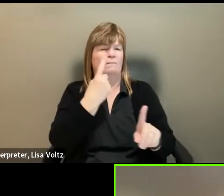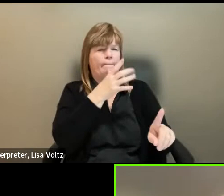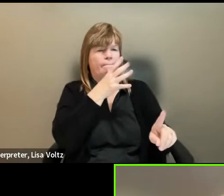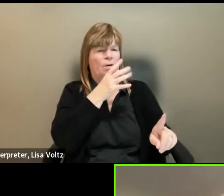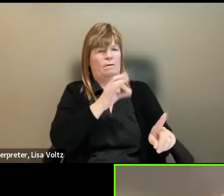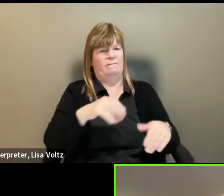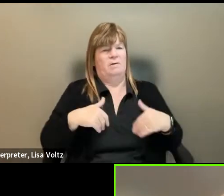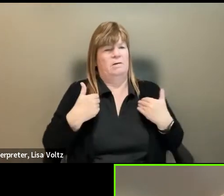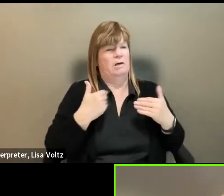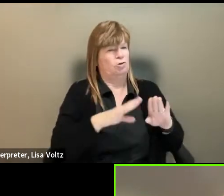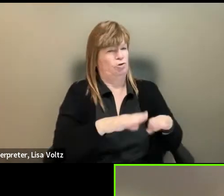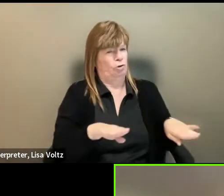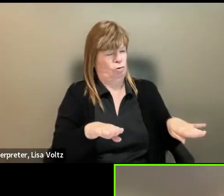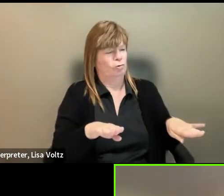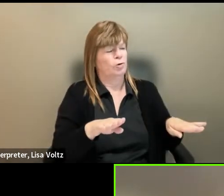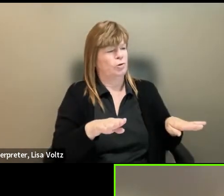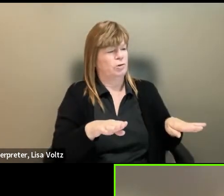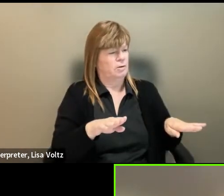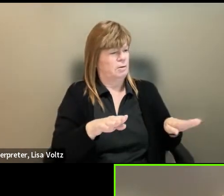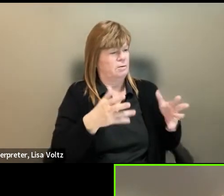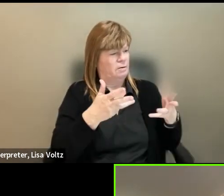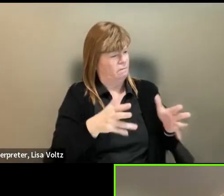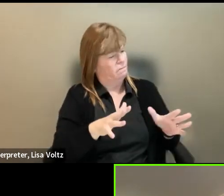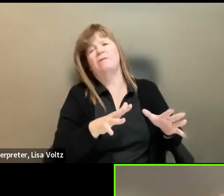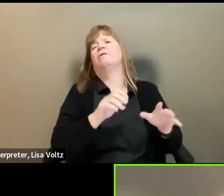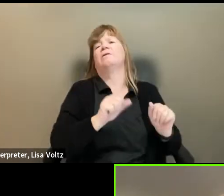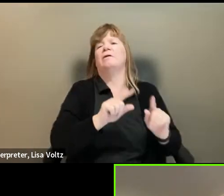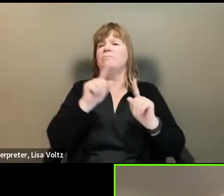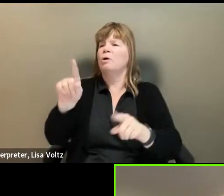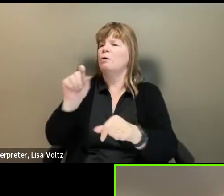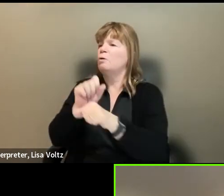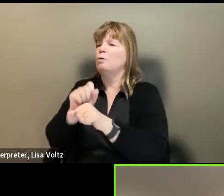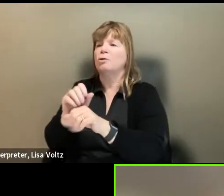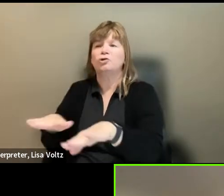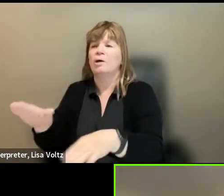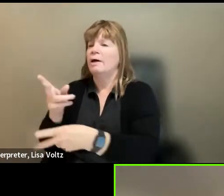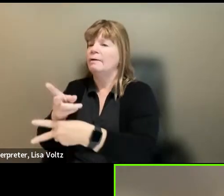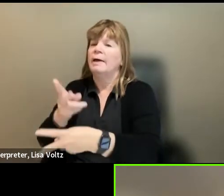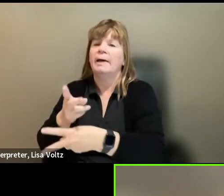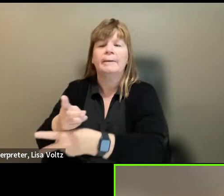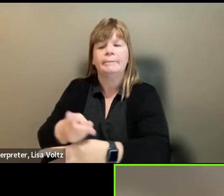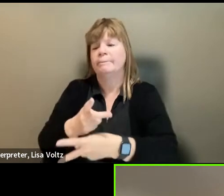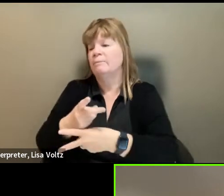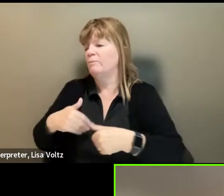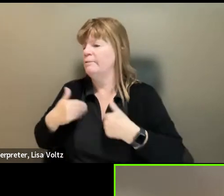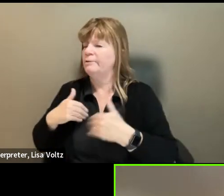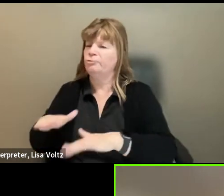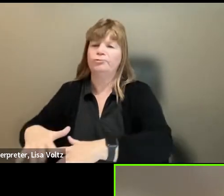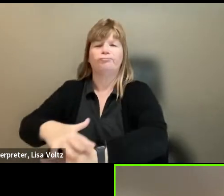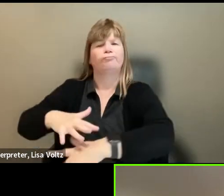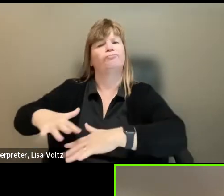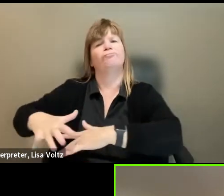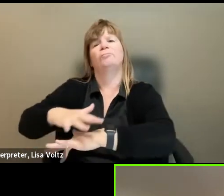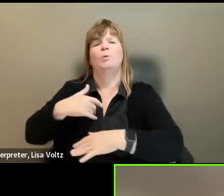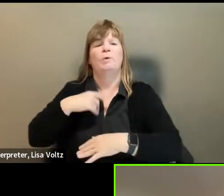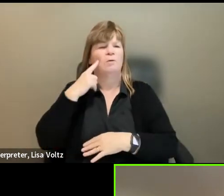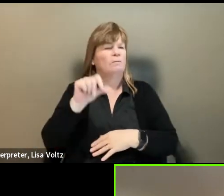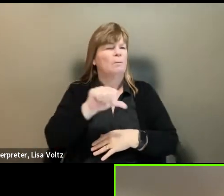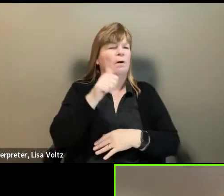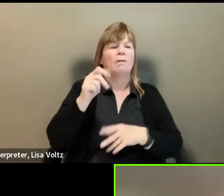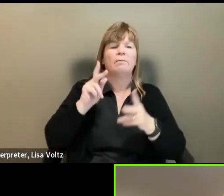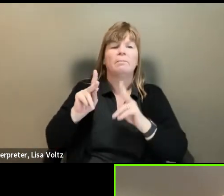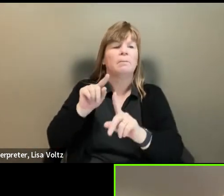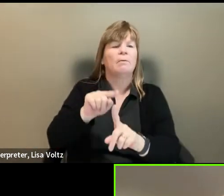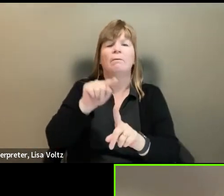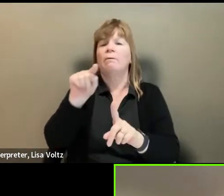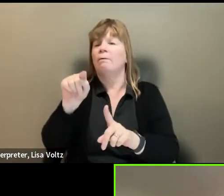young children who then could obviously go and work in childcare, caring for young children. Um, we've heard from folks who